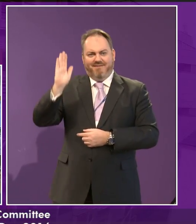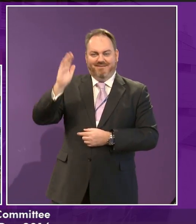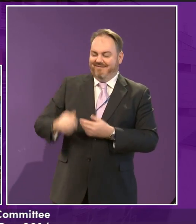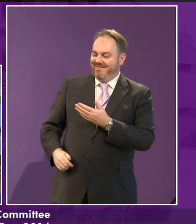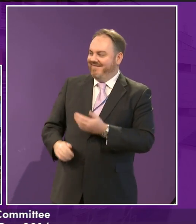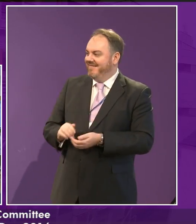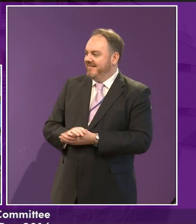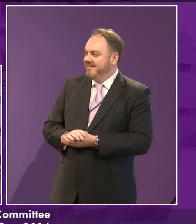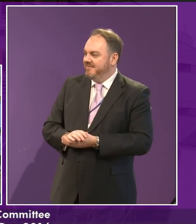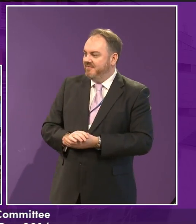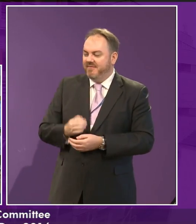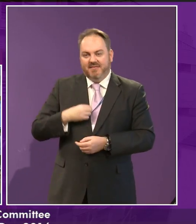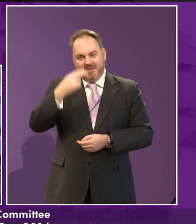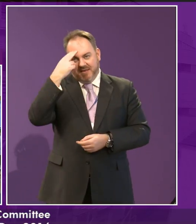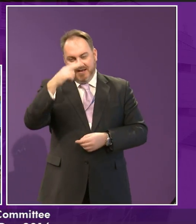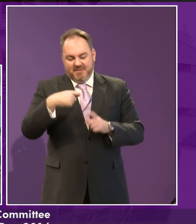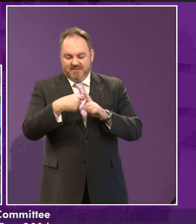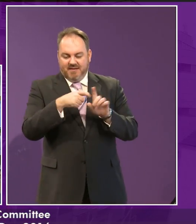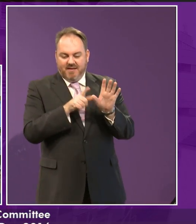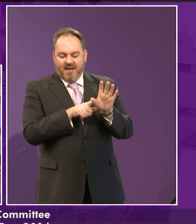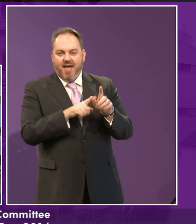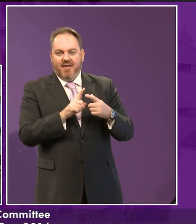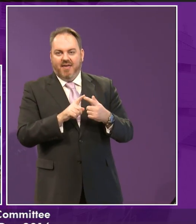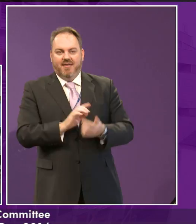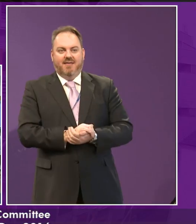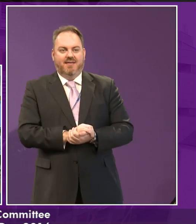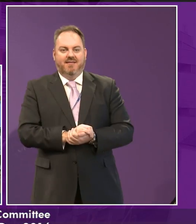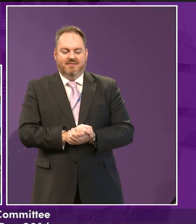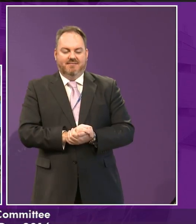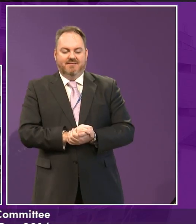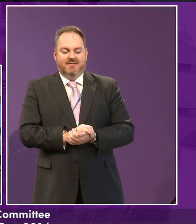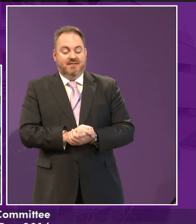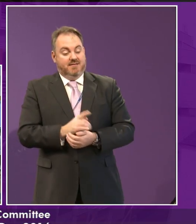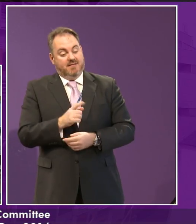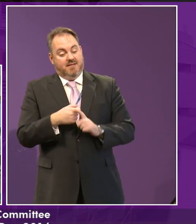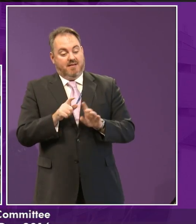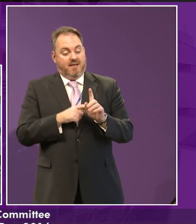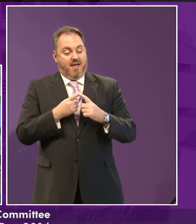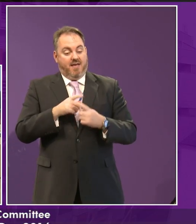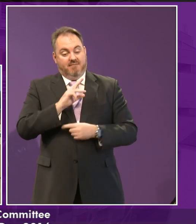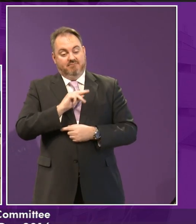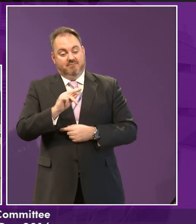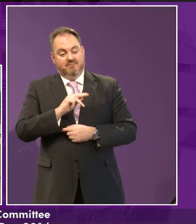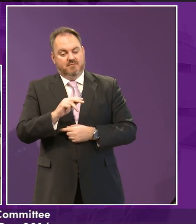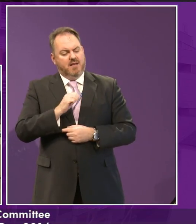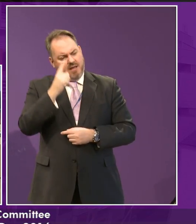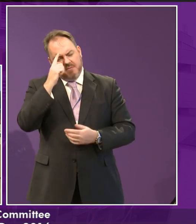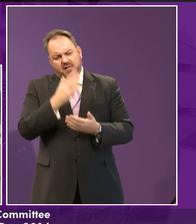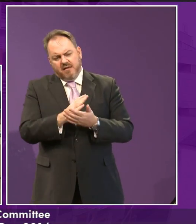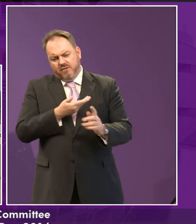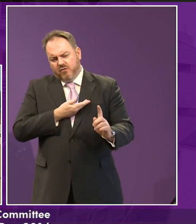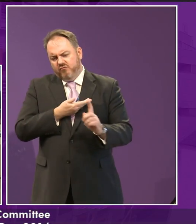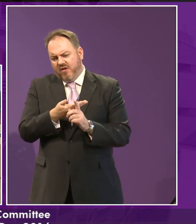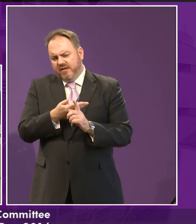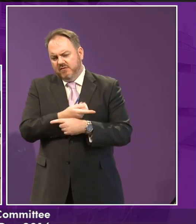And your name, young man? My name is Kai. Nice to meet you, Kai. Well, I think that the rights of children and